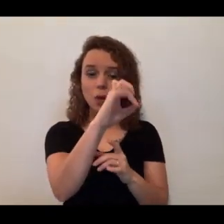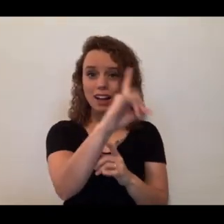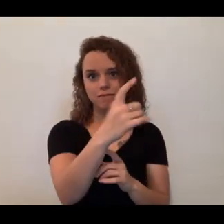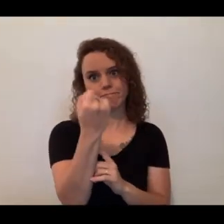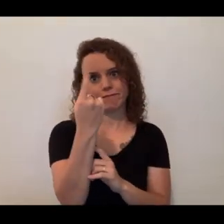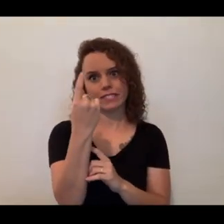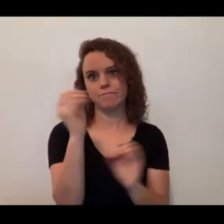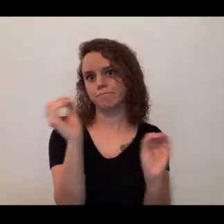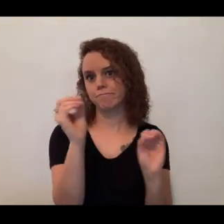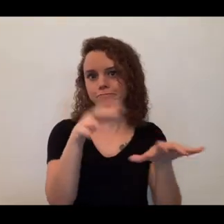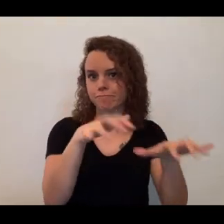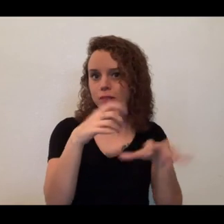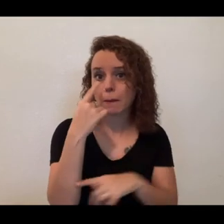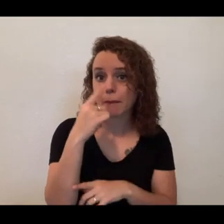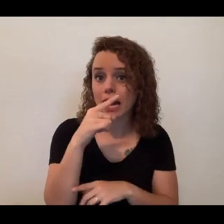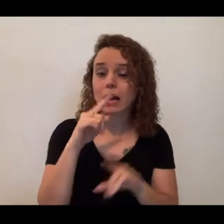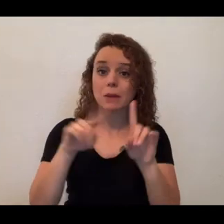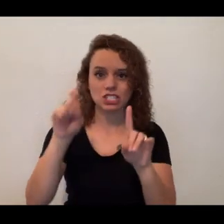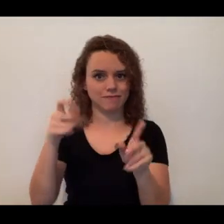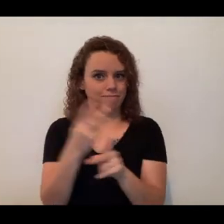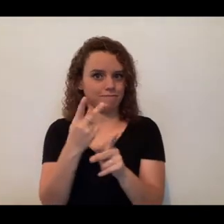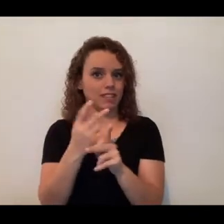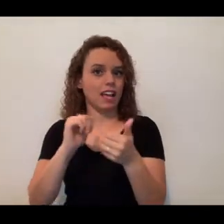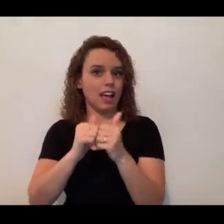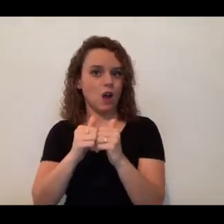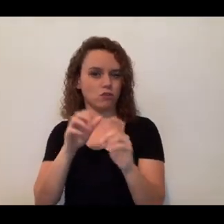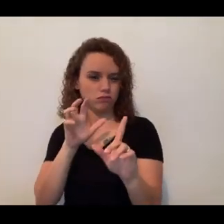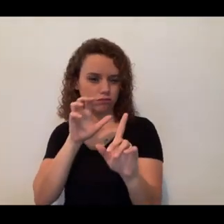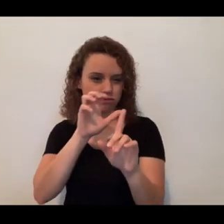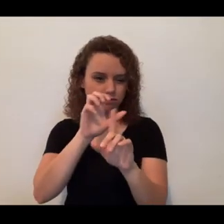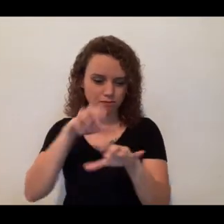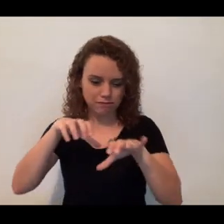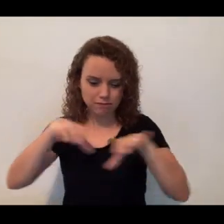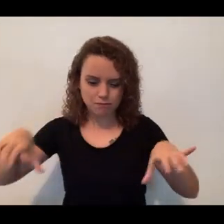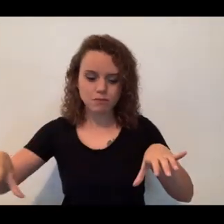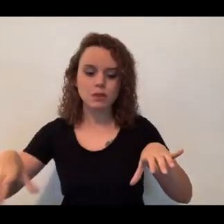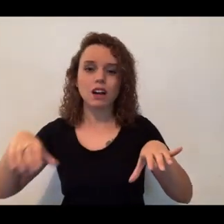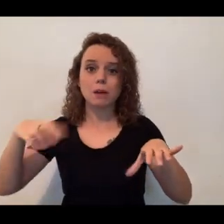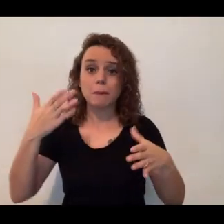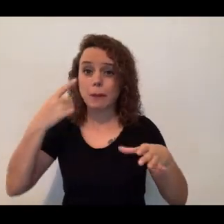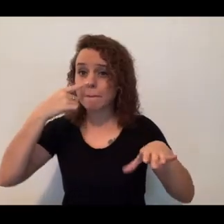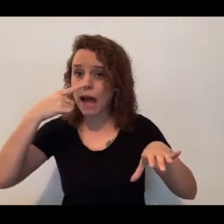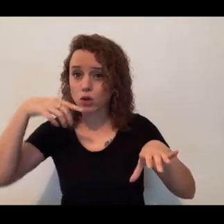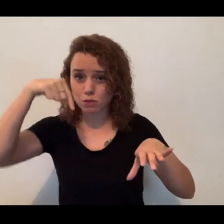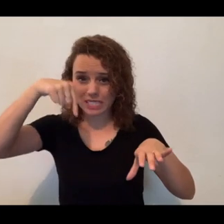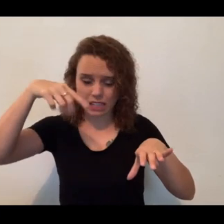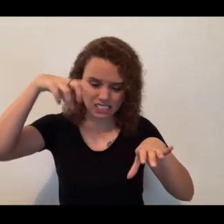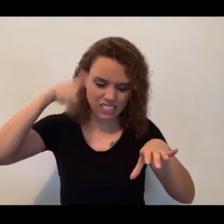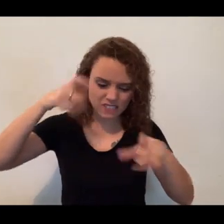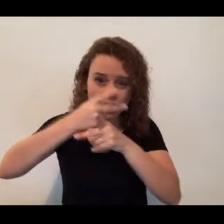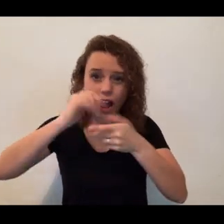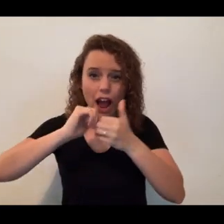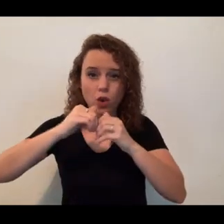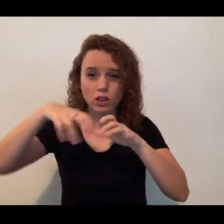course, but she would have to figure out how to get a mouse out of a burrow. Maybe she would have to figure out how to get prey